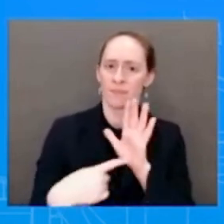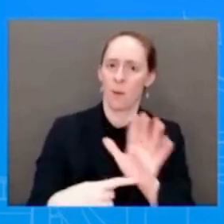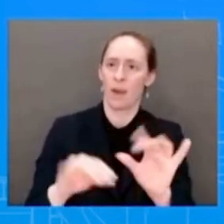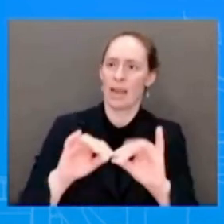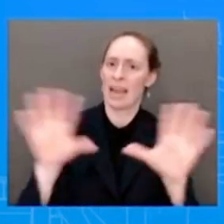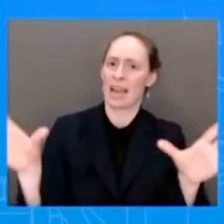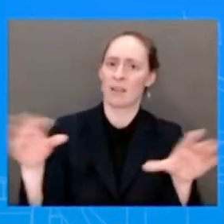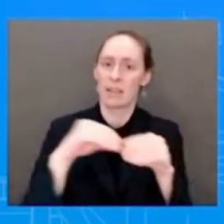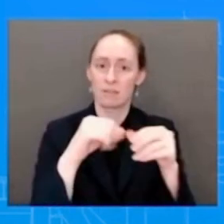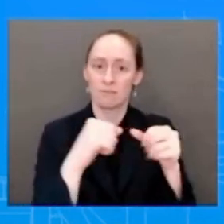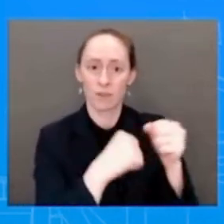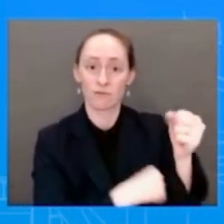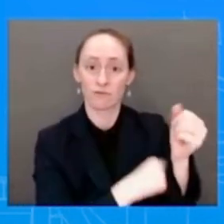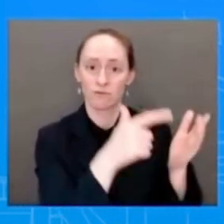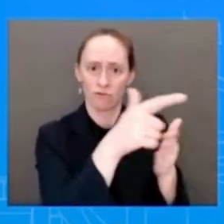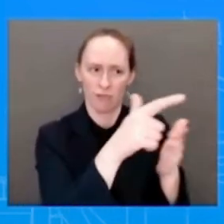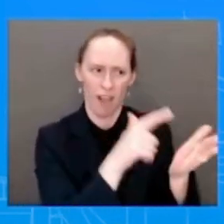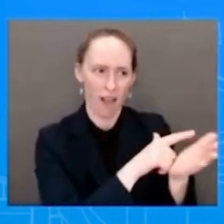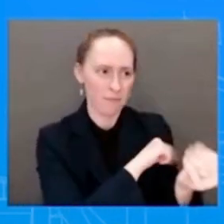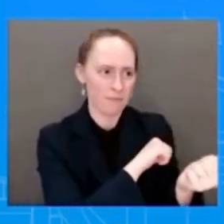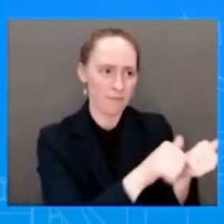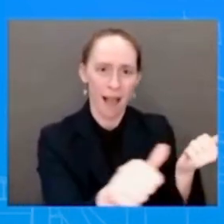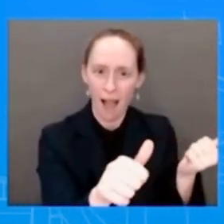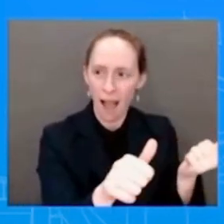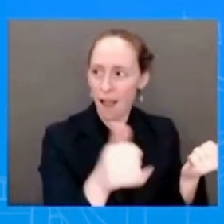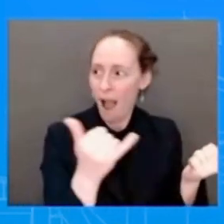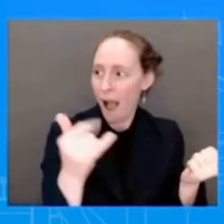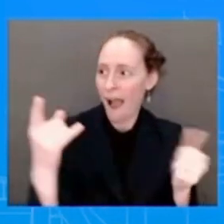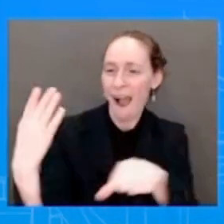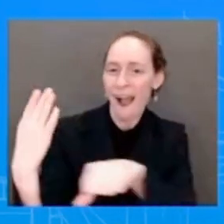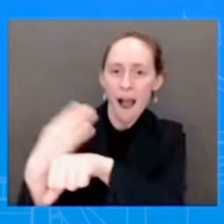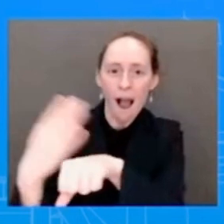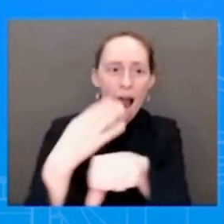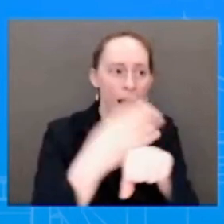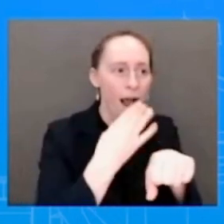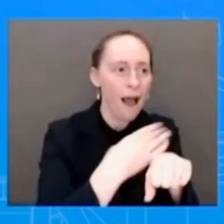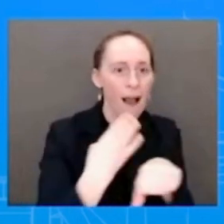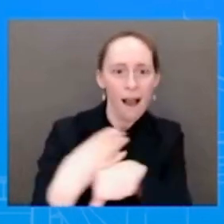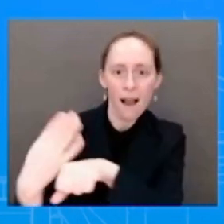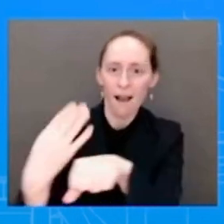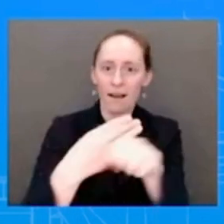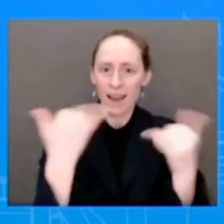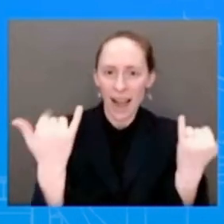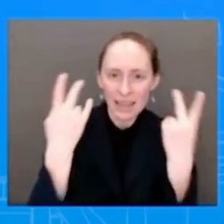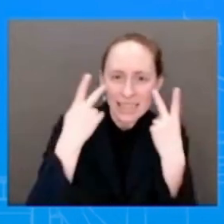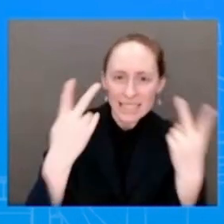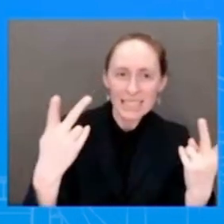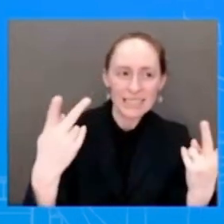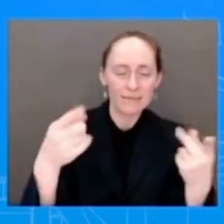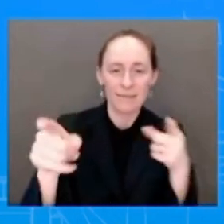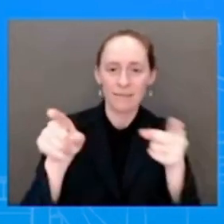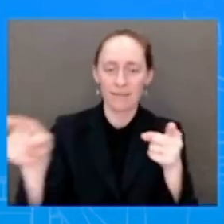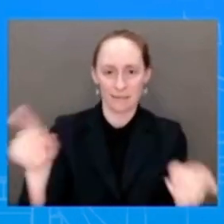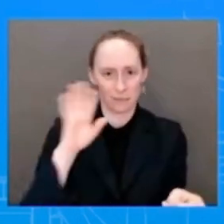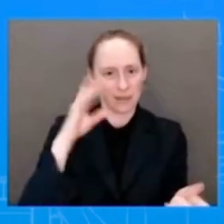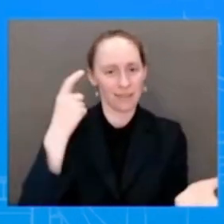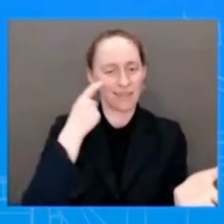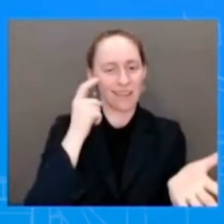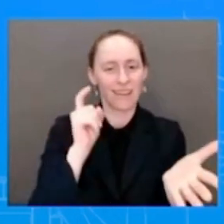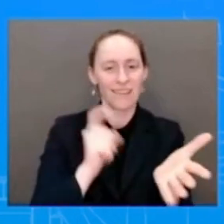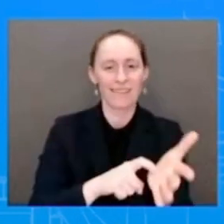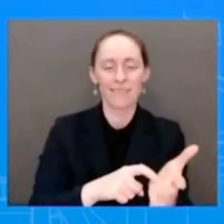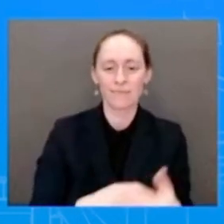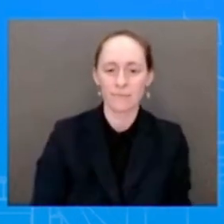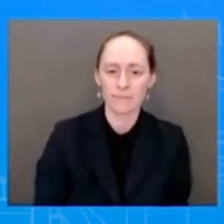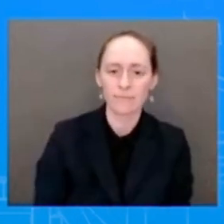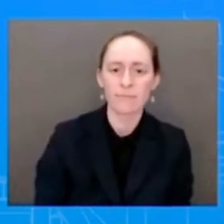Baltimore, we went to New York City and talked about the funding to replace a Civil War-era bridge. And in New York, we announced